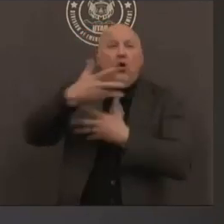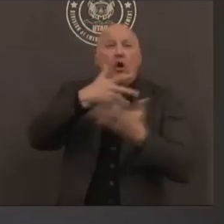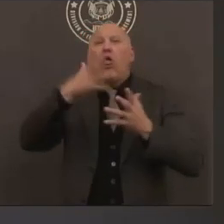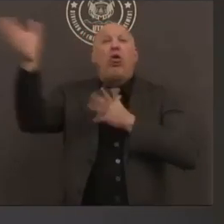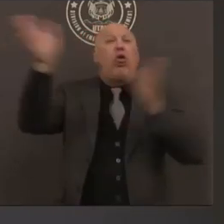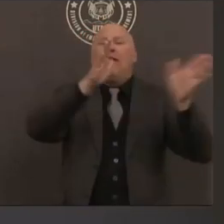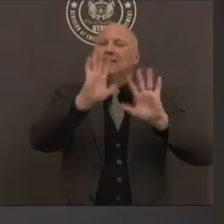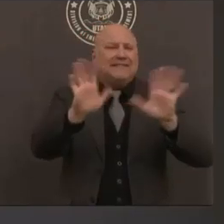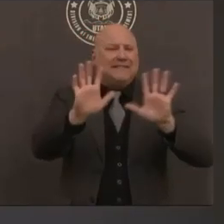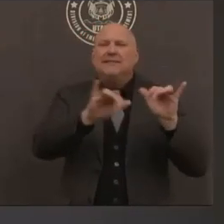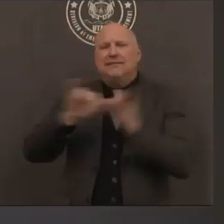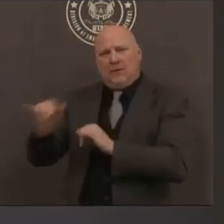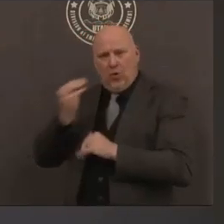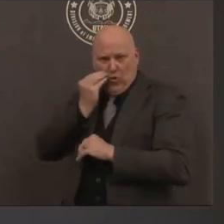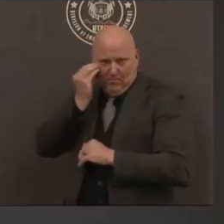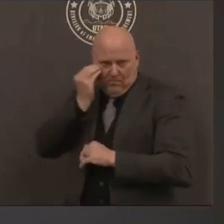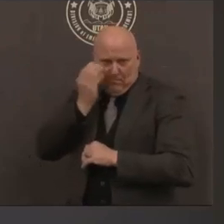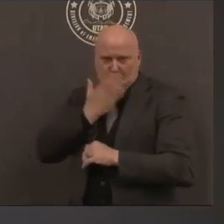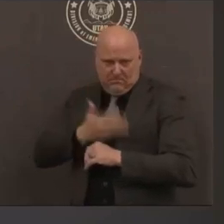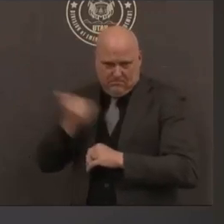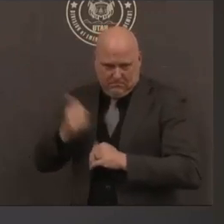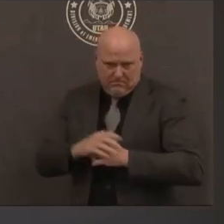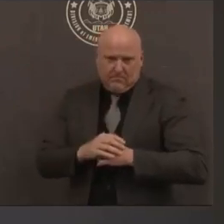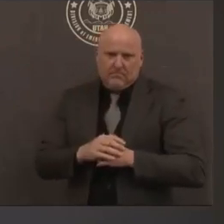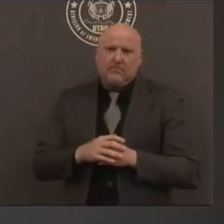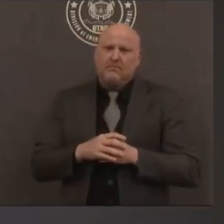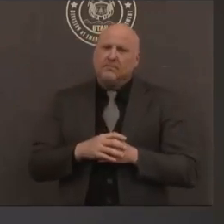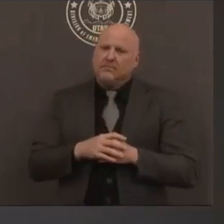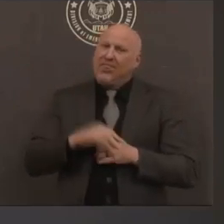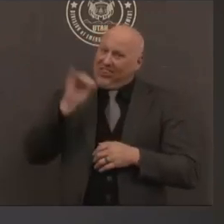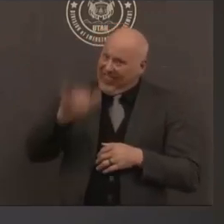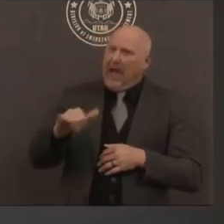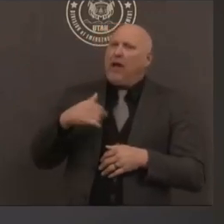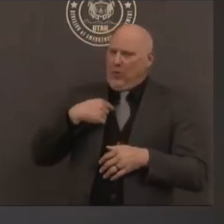and so we can start seeing a decline okay